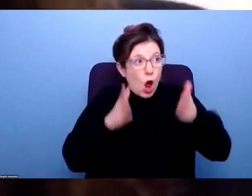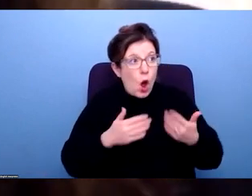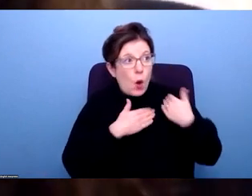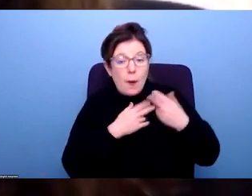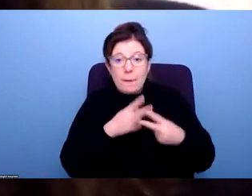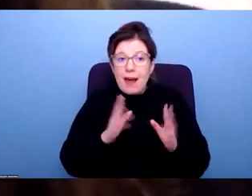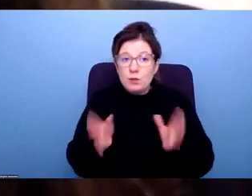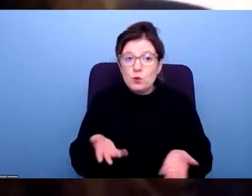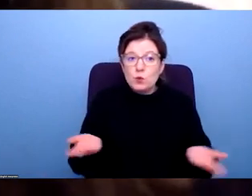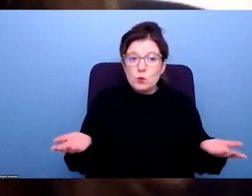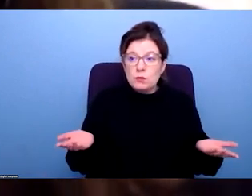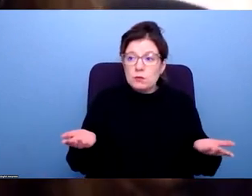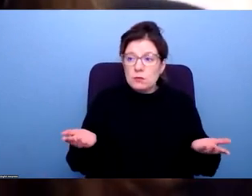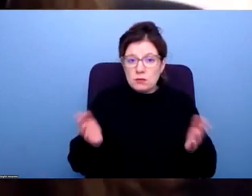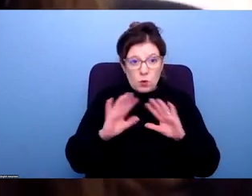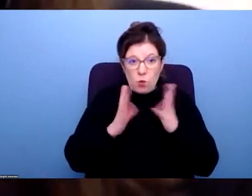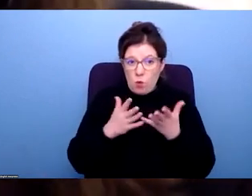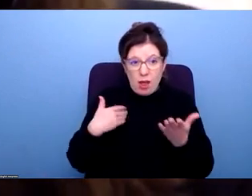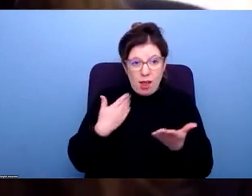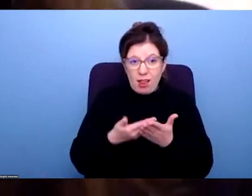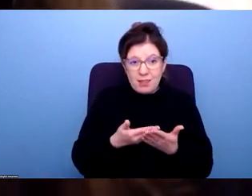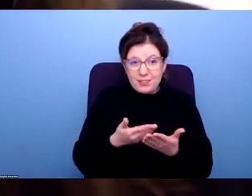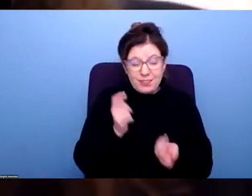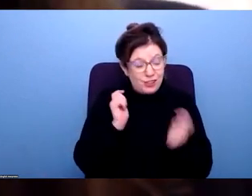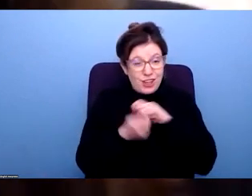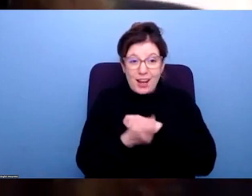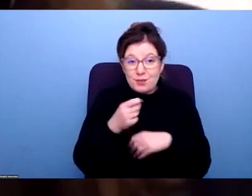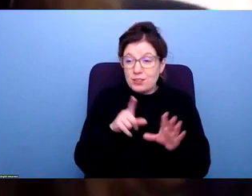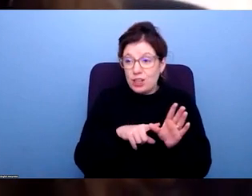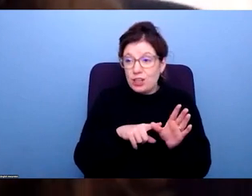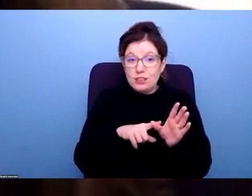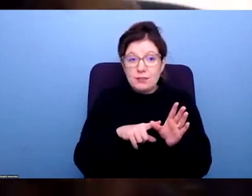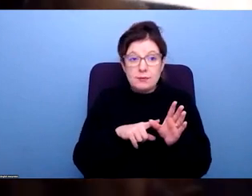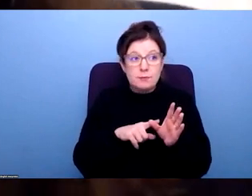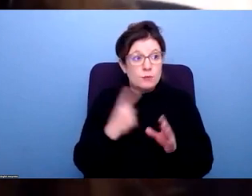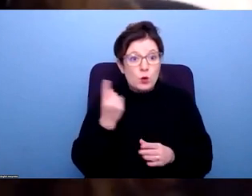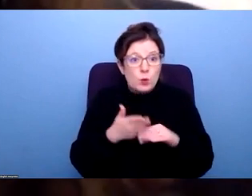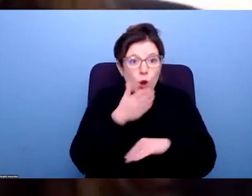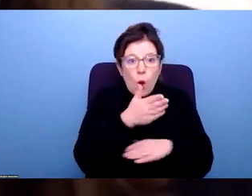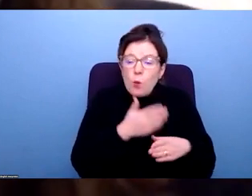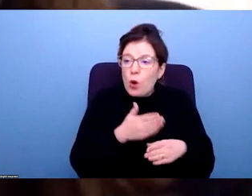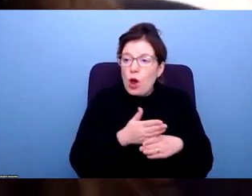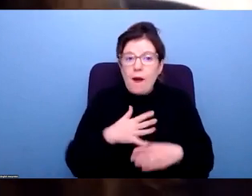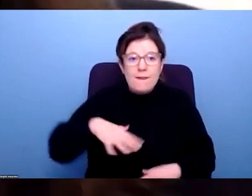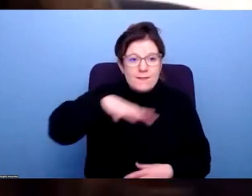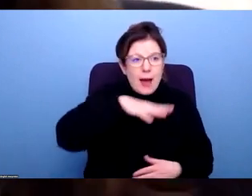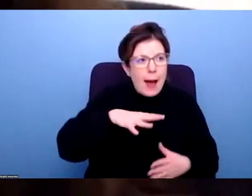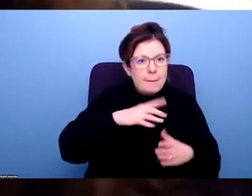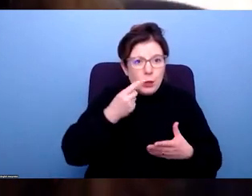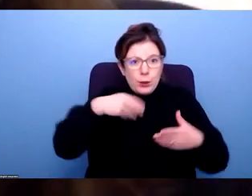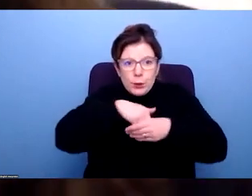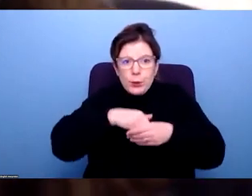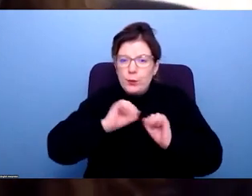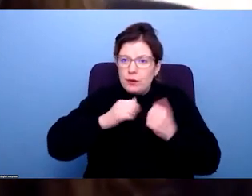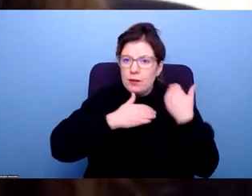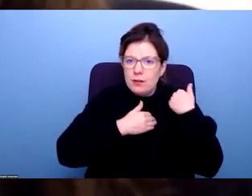feel that, you know, the world has changed massively over the last 20 years, and the structure of, you who goes to work and family dynamics. And I